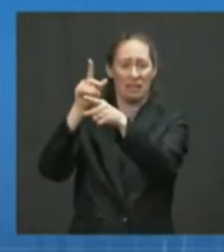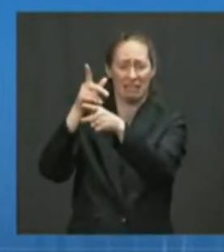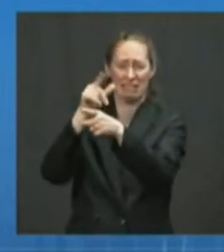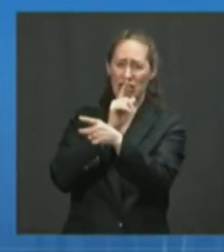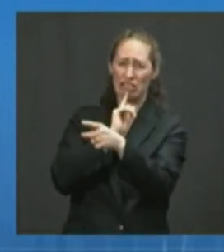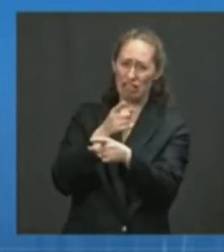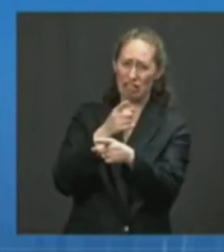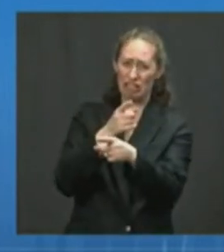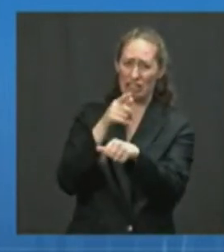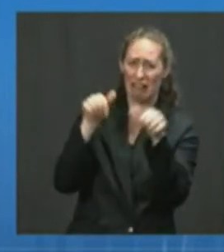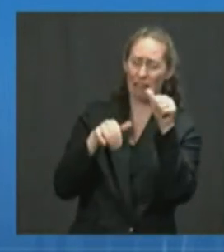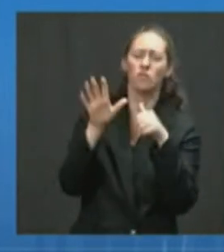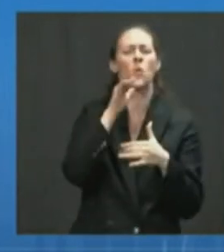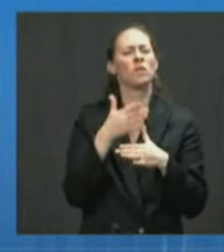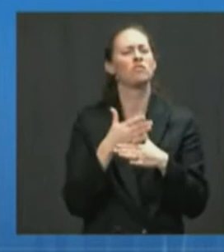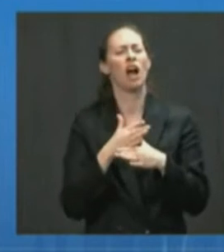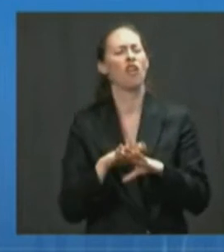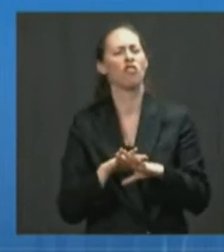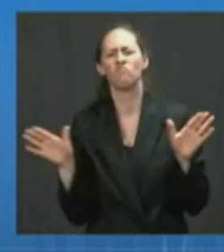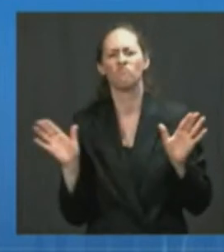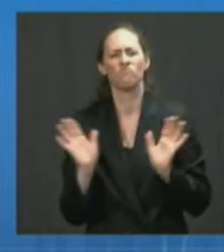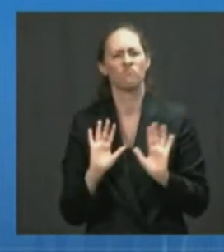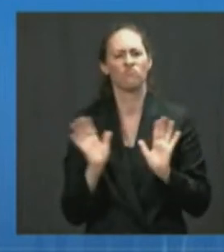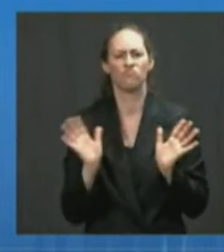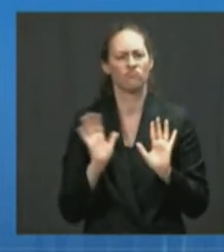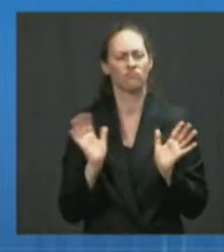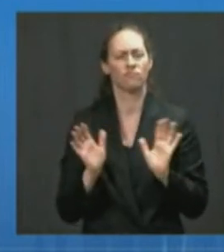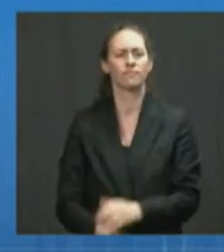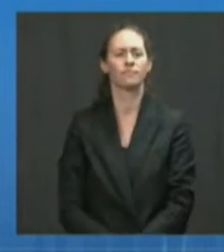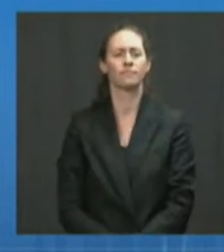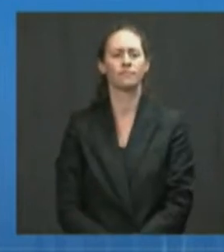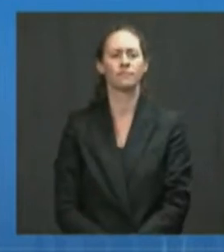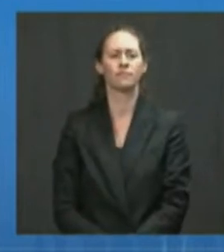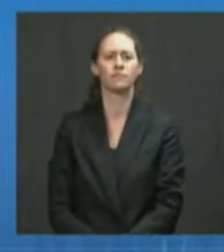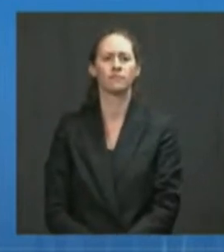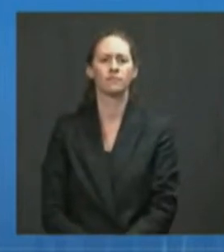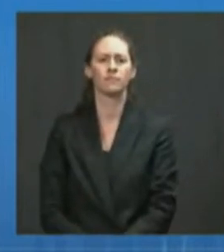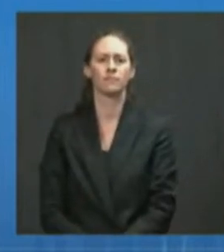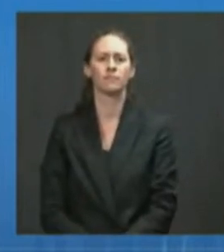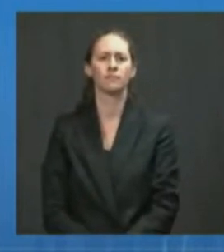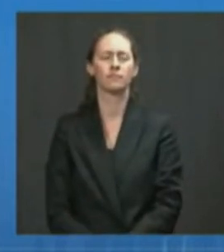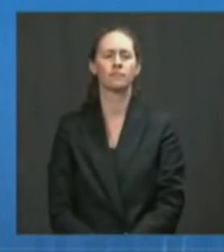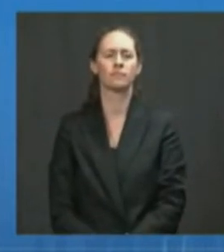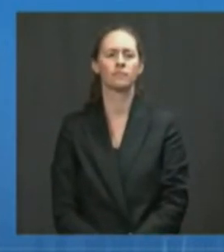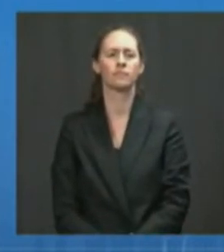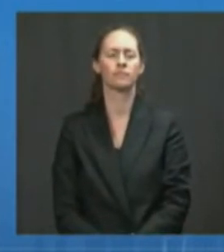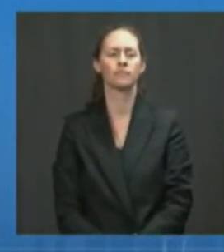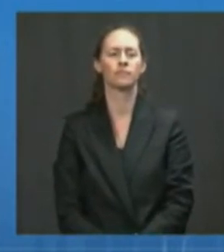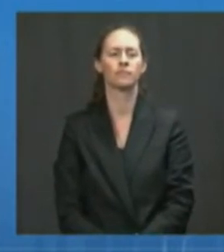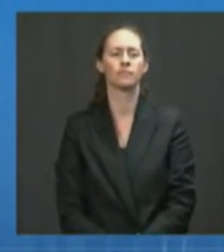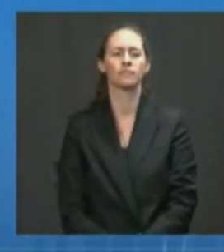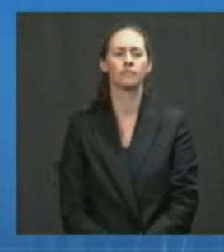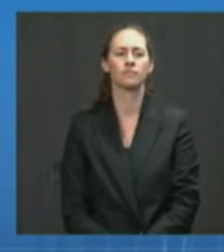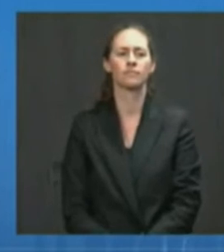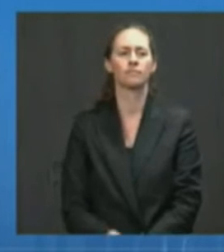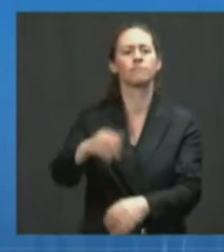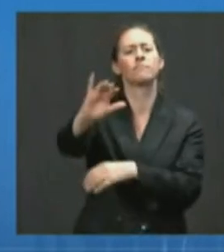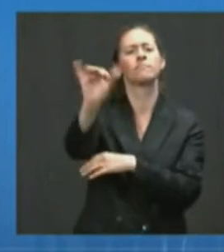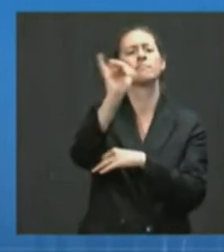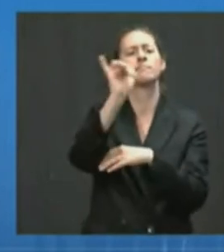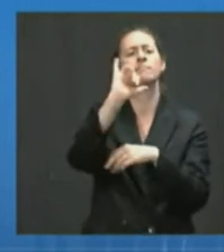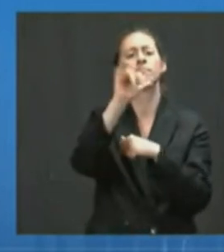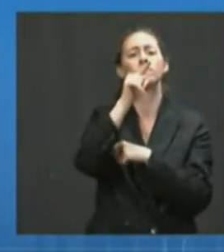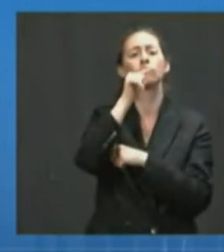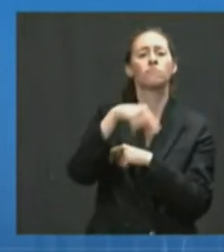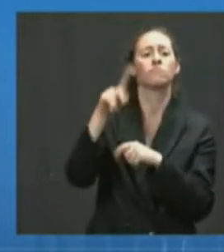released, and in conversations we're convening with people around the country. We're also mobilizing other stakeholders to address misinformation